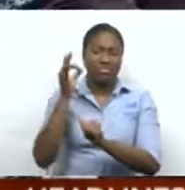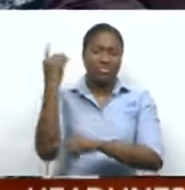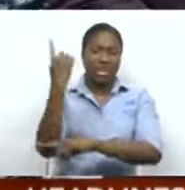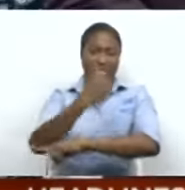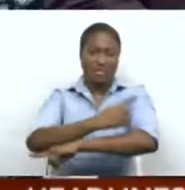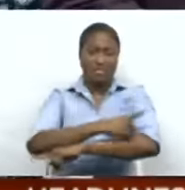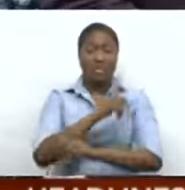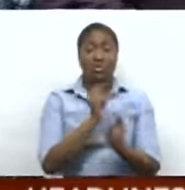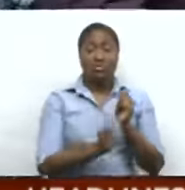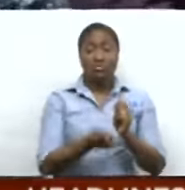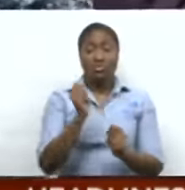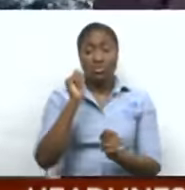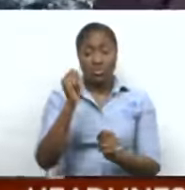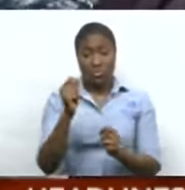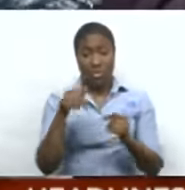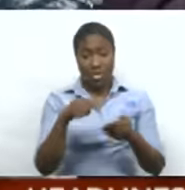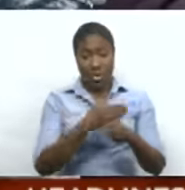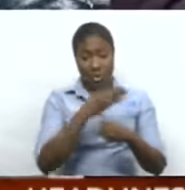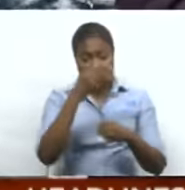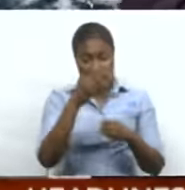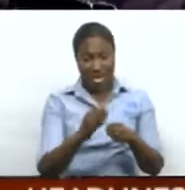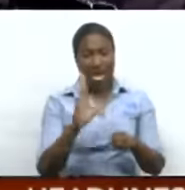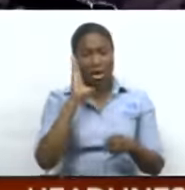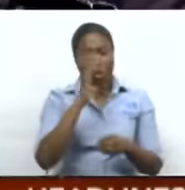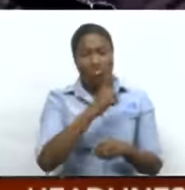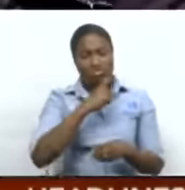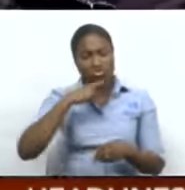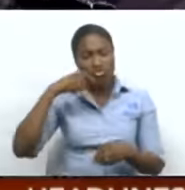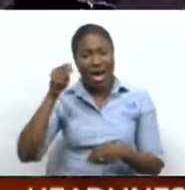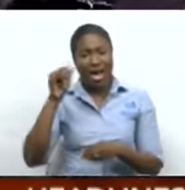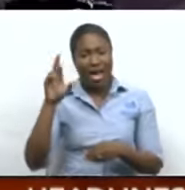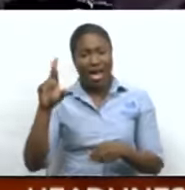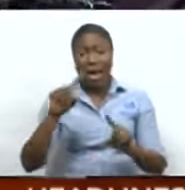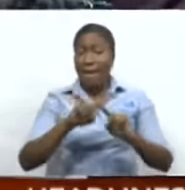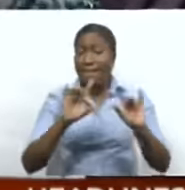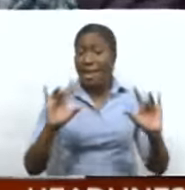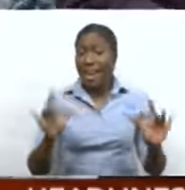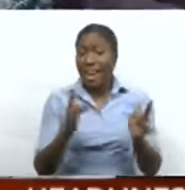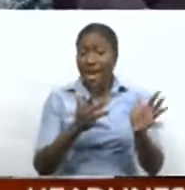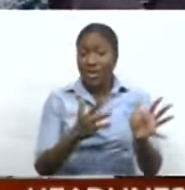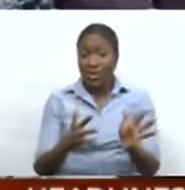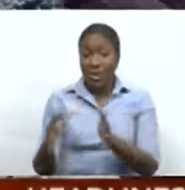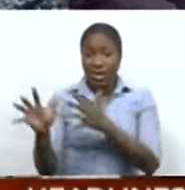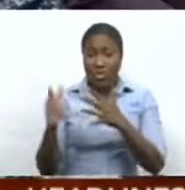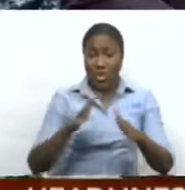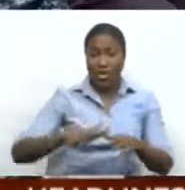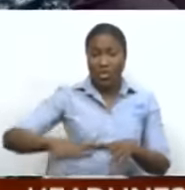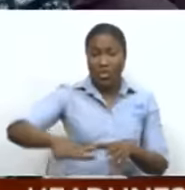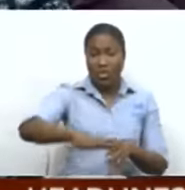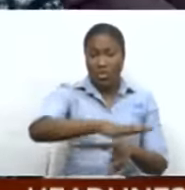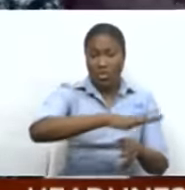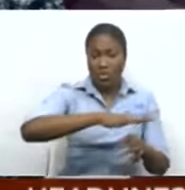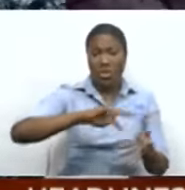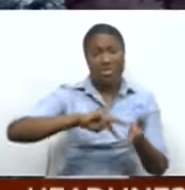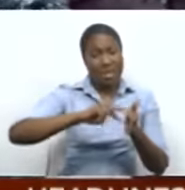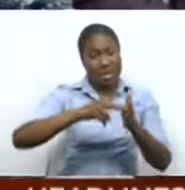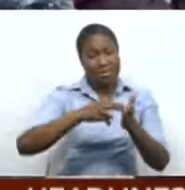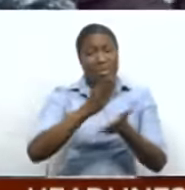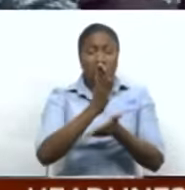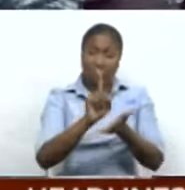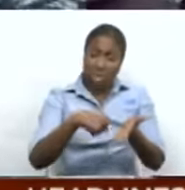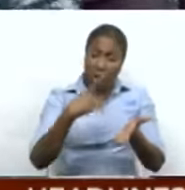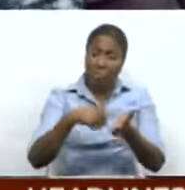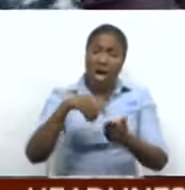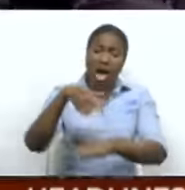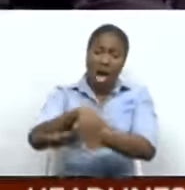But Trinidad and Tobago through this weekend, generally dry air, but light winds across our area. And that will lead to some pop-up isolated afternoon